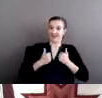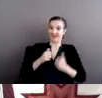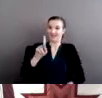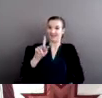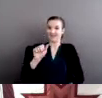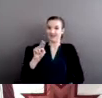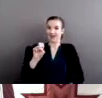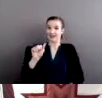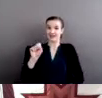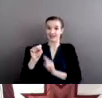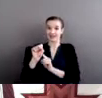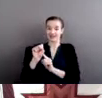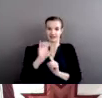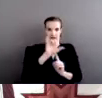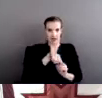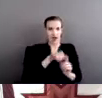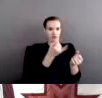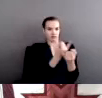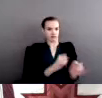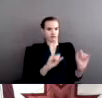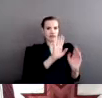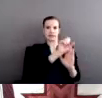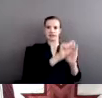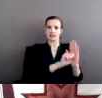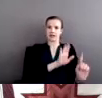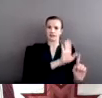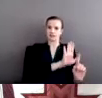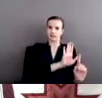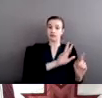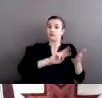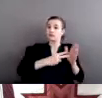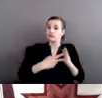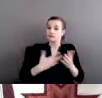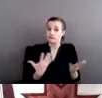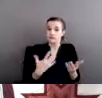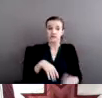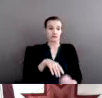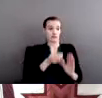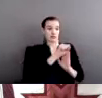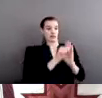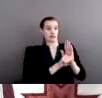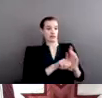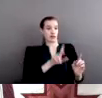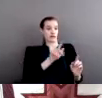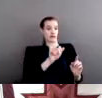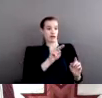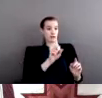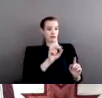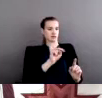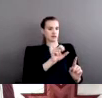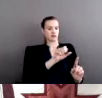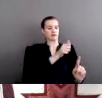which is a sovereign state. And all that means is that the state of Kansas has the ability to make